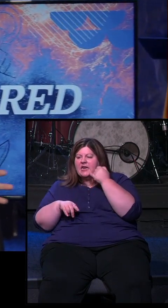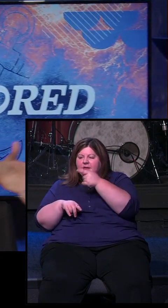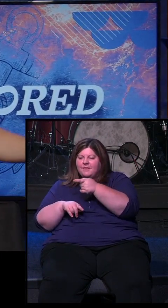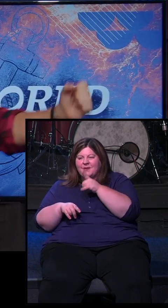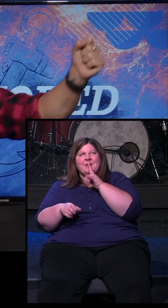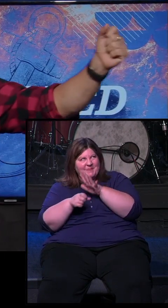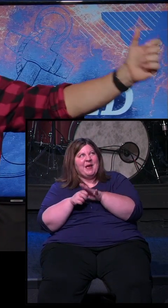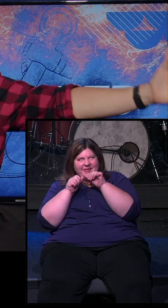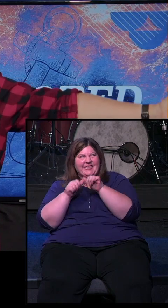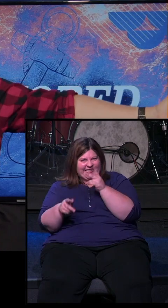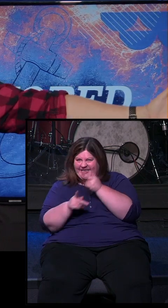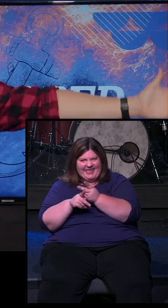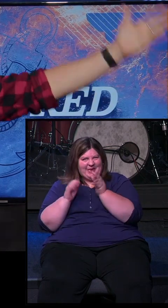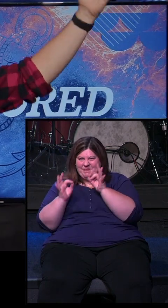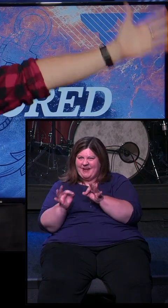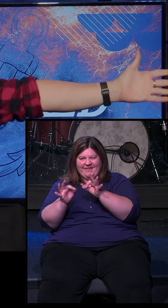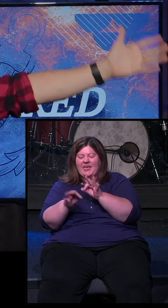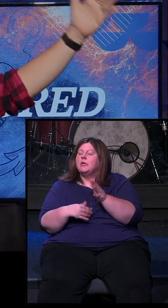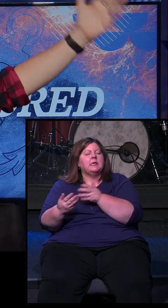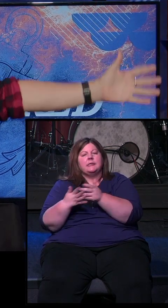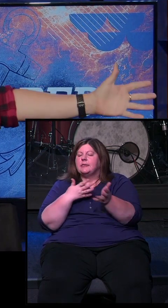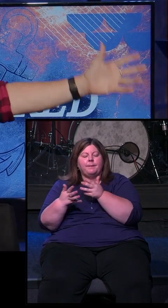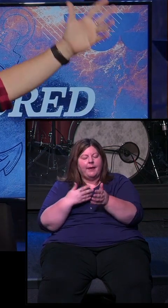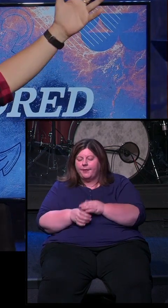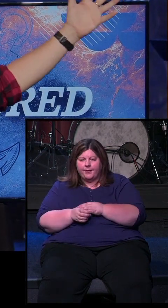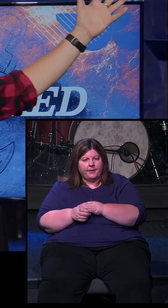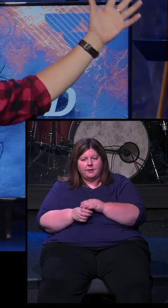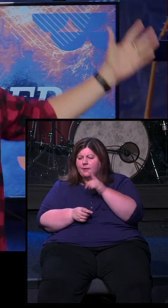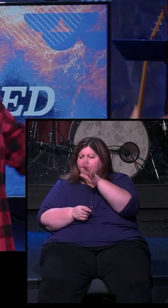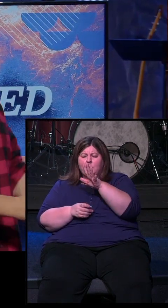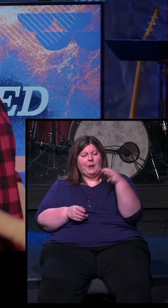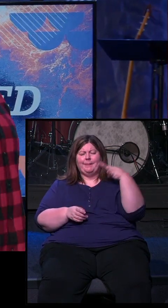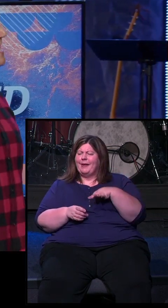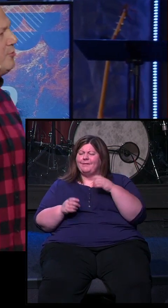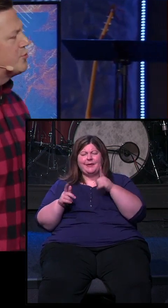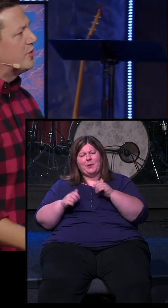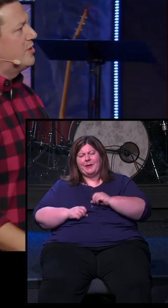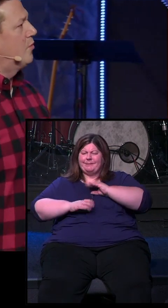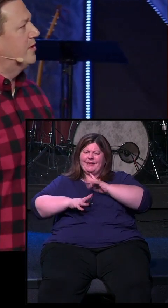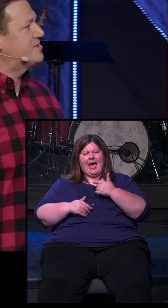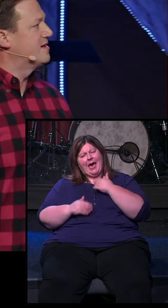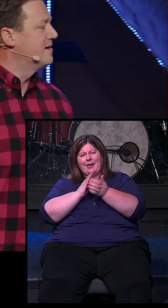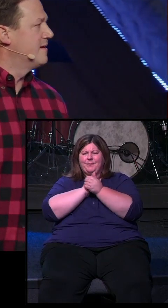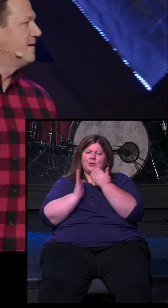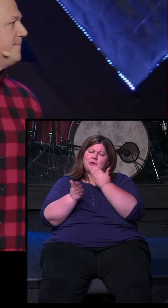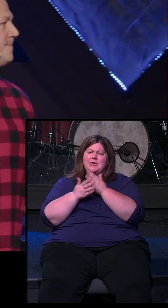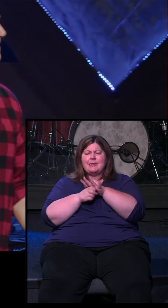depend on whether you fulfill your end of it. It doesn't matter about your merit, your things that you bring to the table, your good